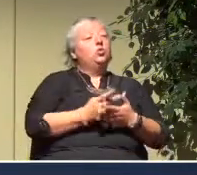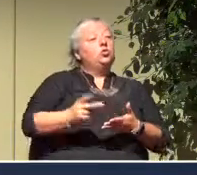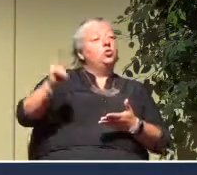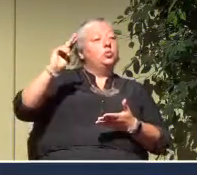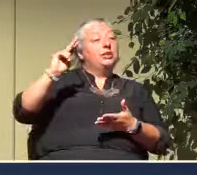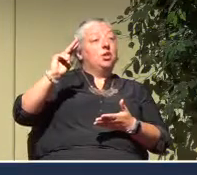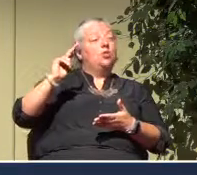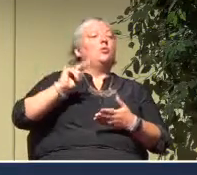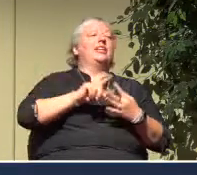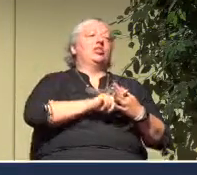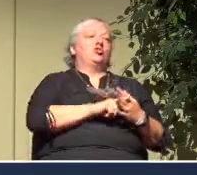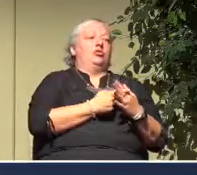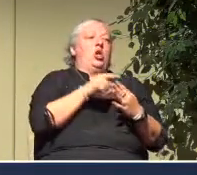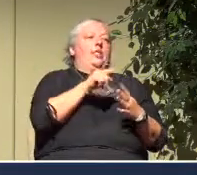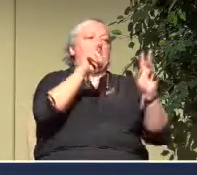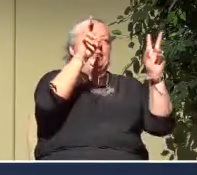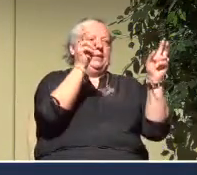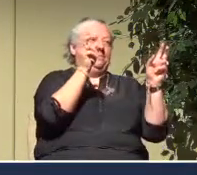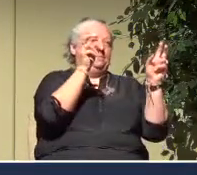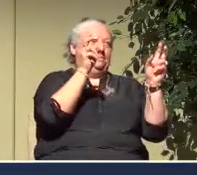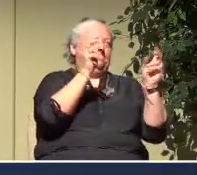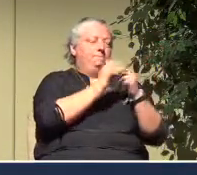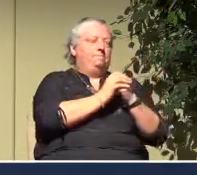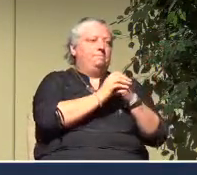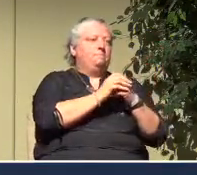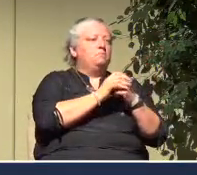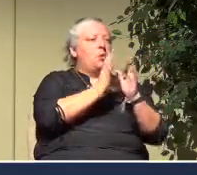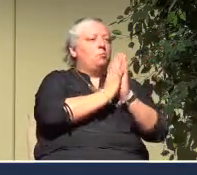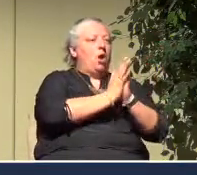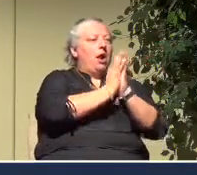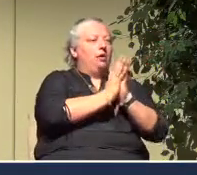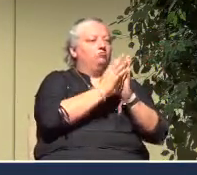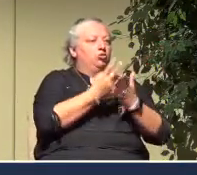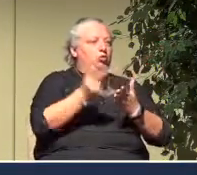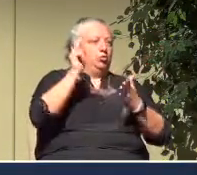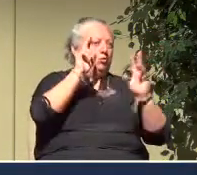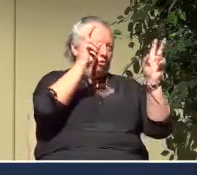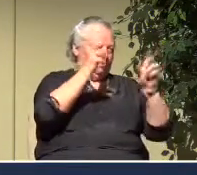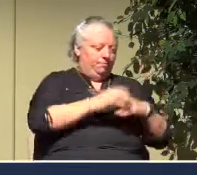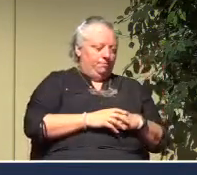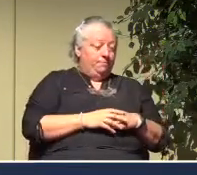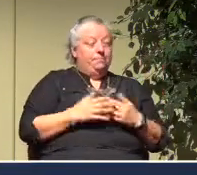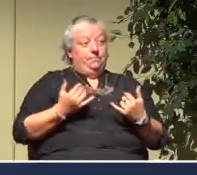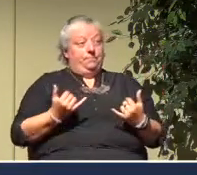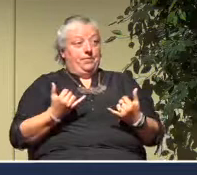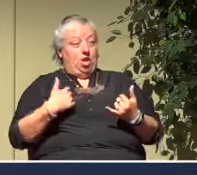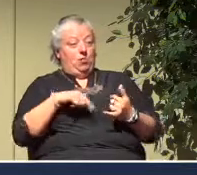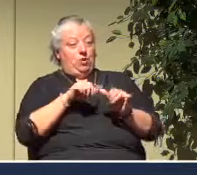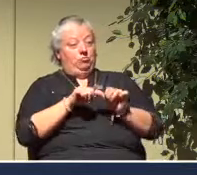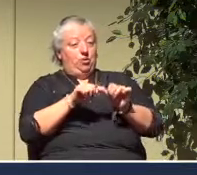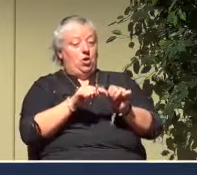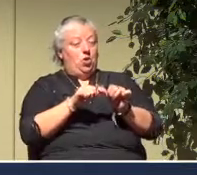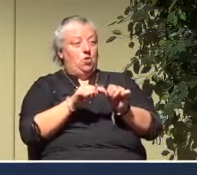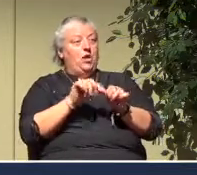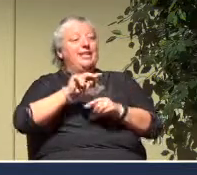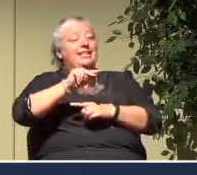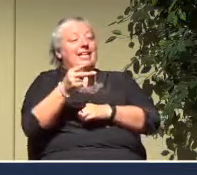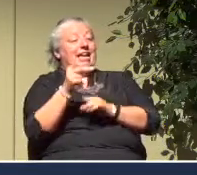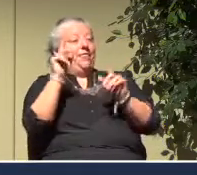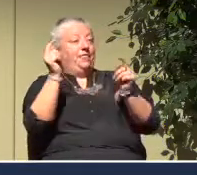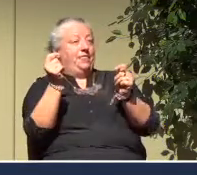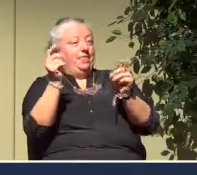that, we started with the first theme, which was prayer. This week, we will continue on with the second theme,